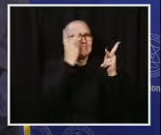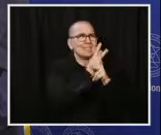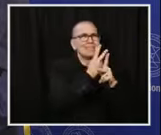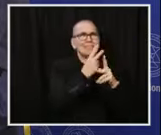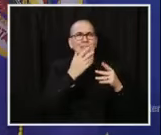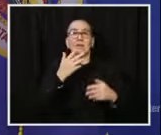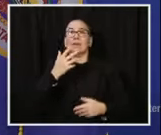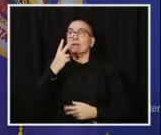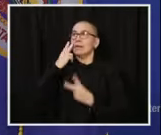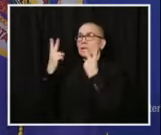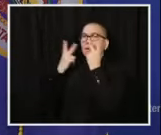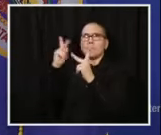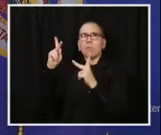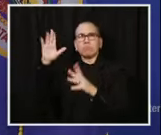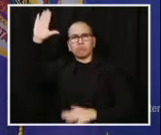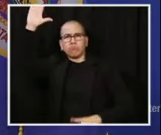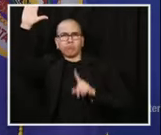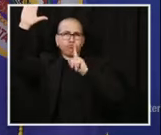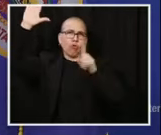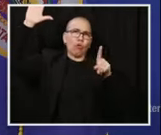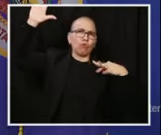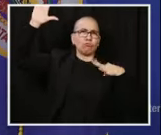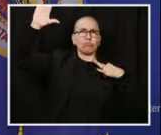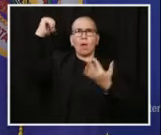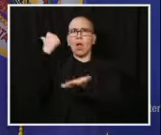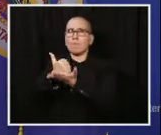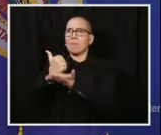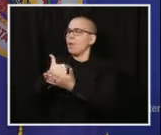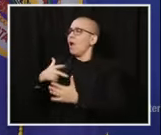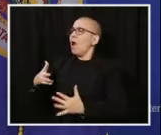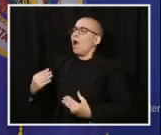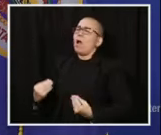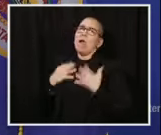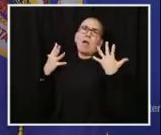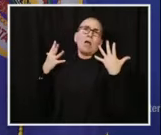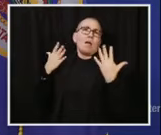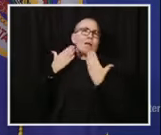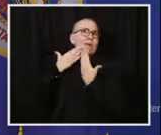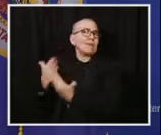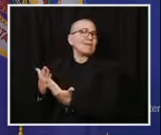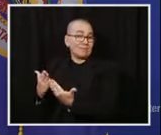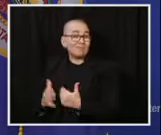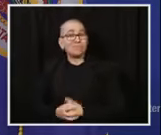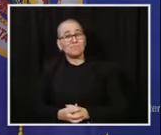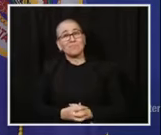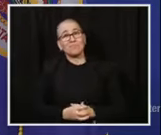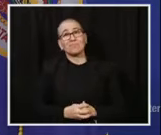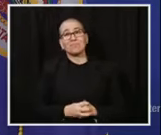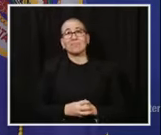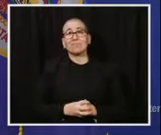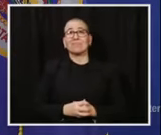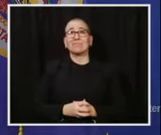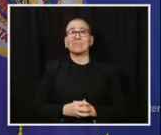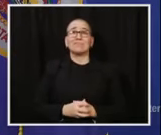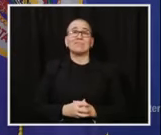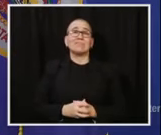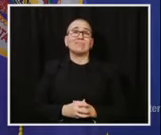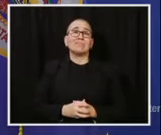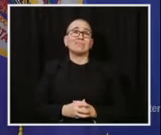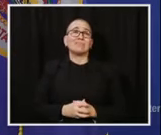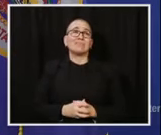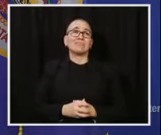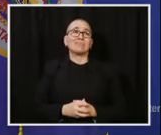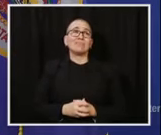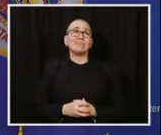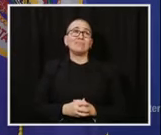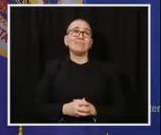bringing in a birthday cake, singing when the family can't be there, just things of what humans do for one another, so I'm grateful. And to General